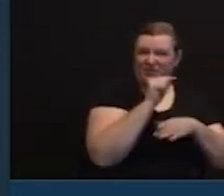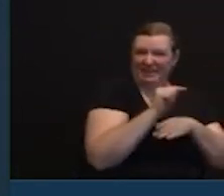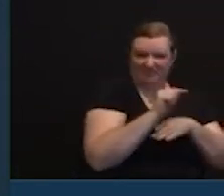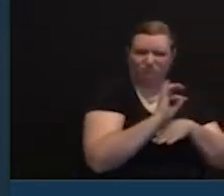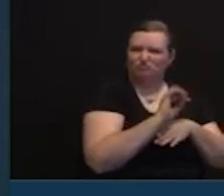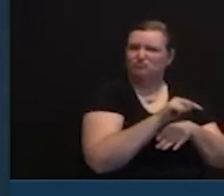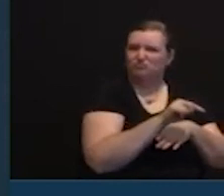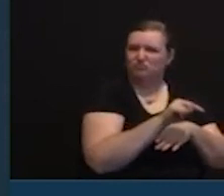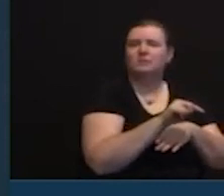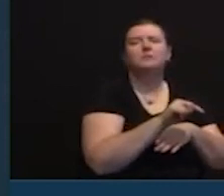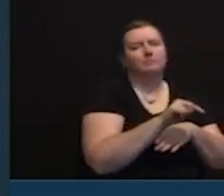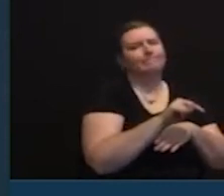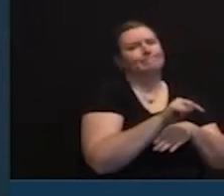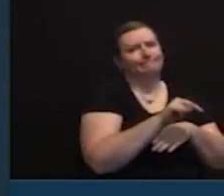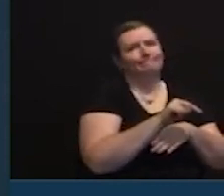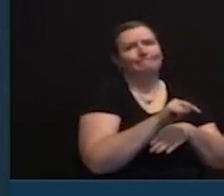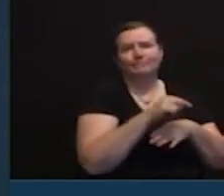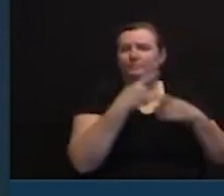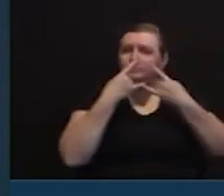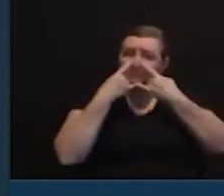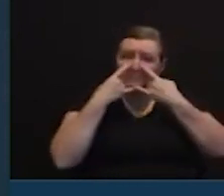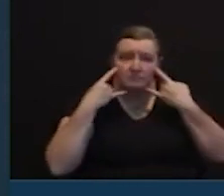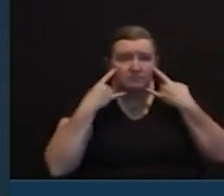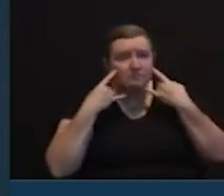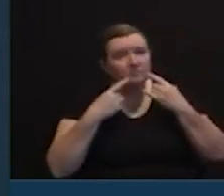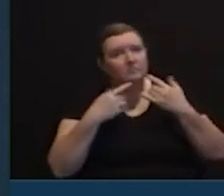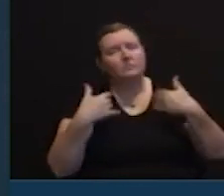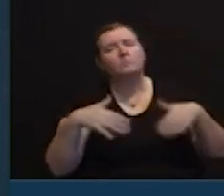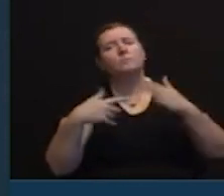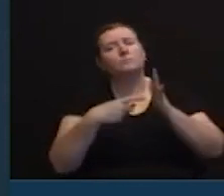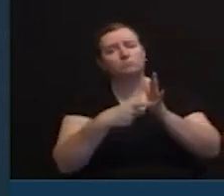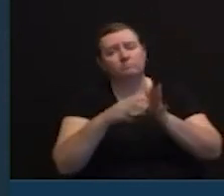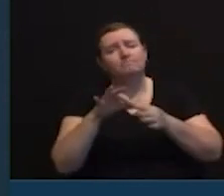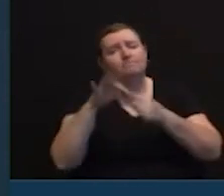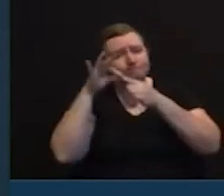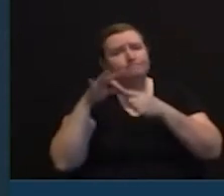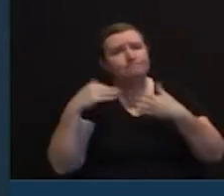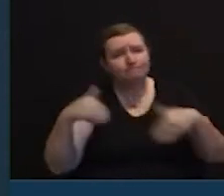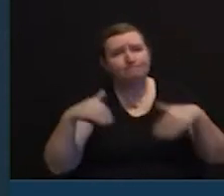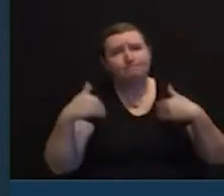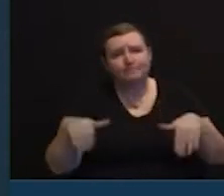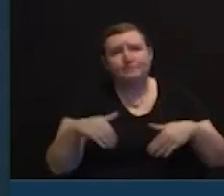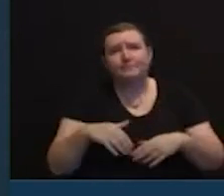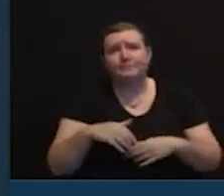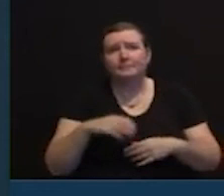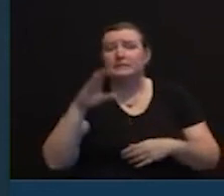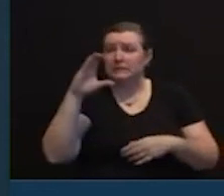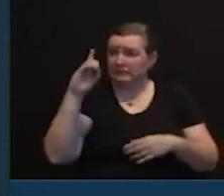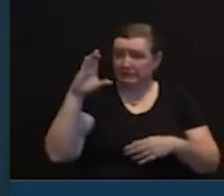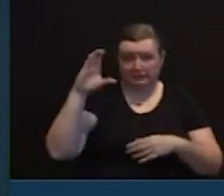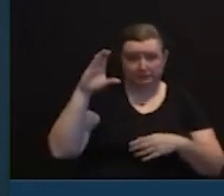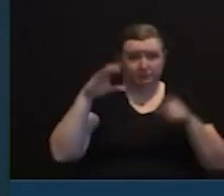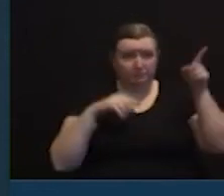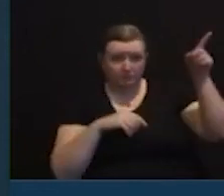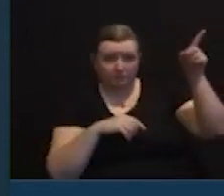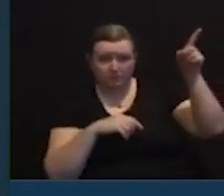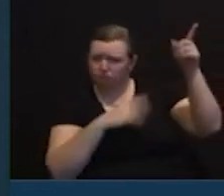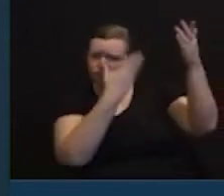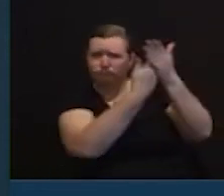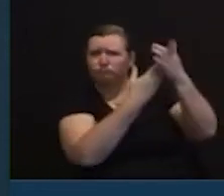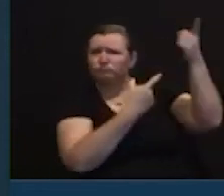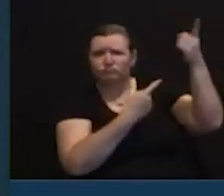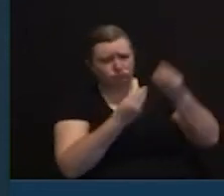masks, the CDC has released updated guidance based on new evidence that wearing a mask is a stronger measure of protection